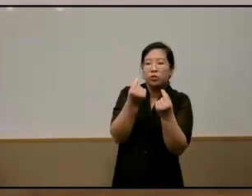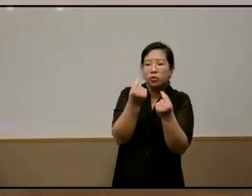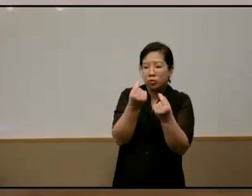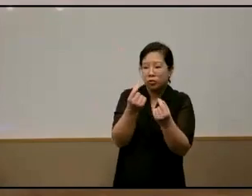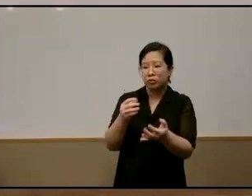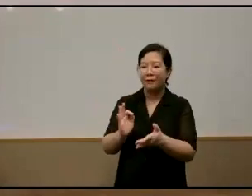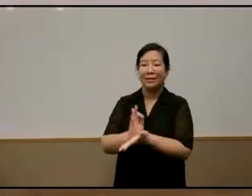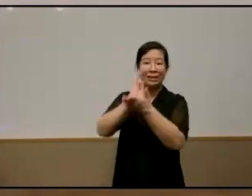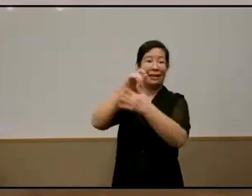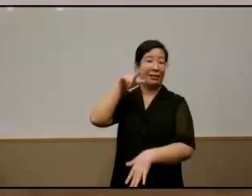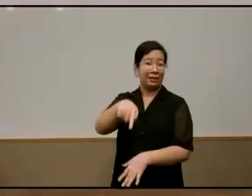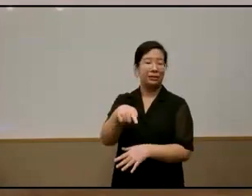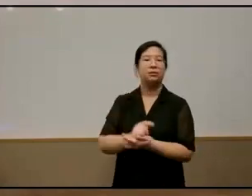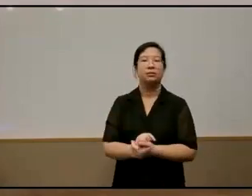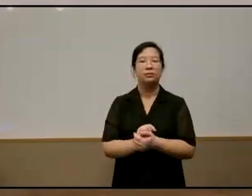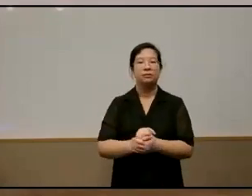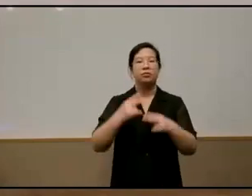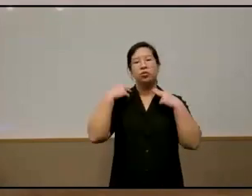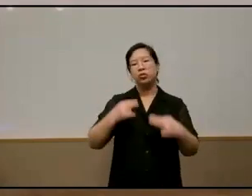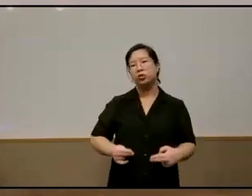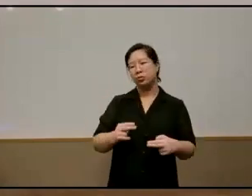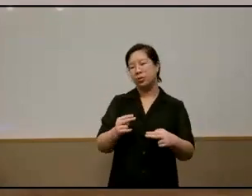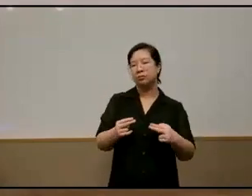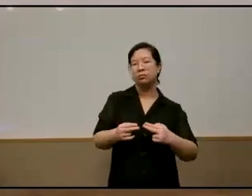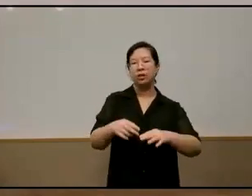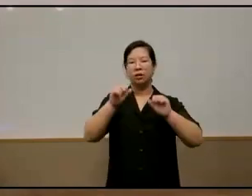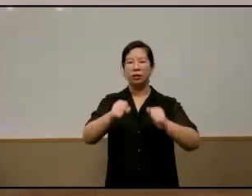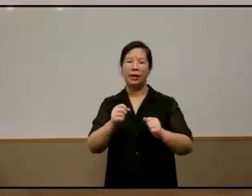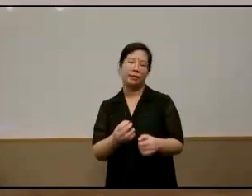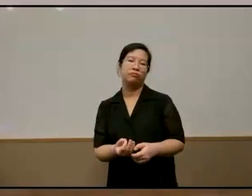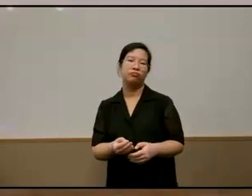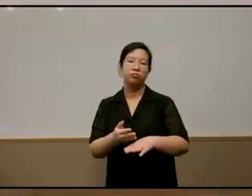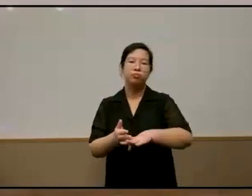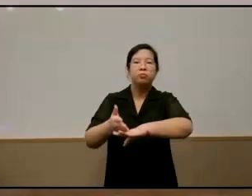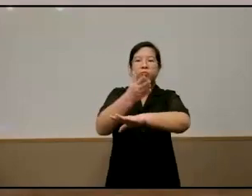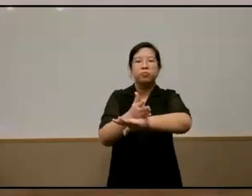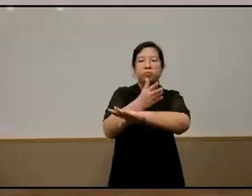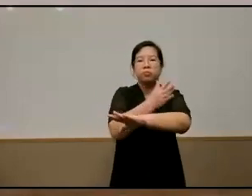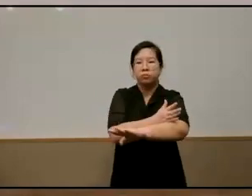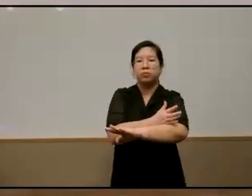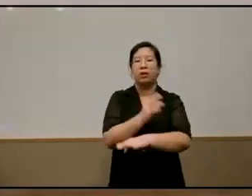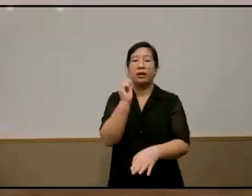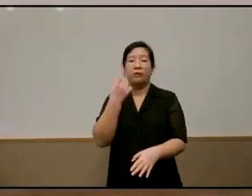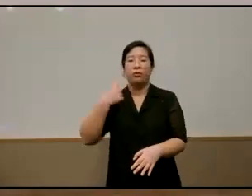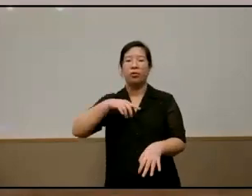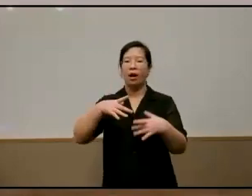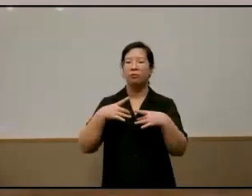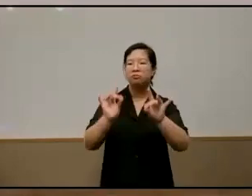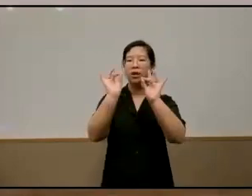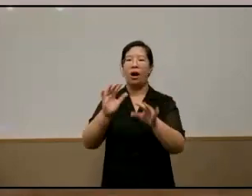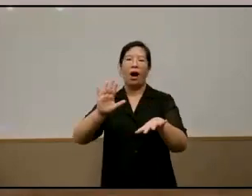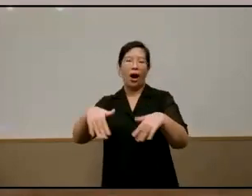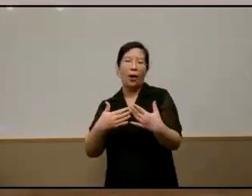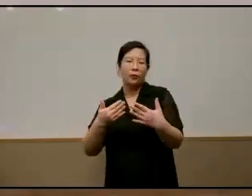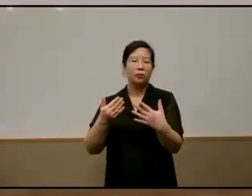well-being is then optimized if we we learn how to hone our individual entrepreneurial skills and freedoms